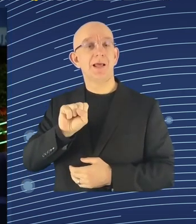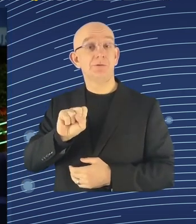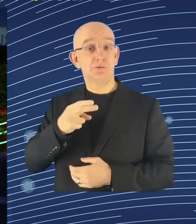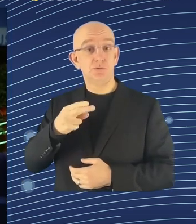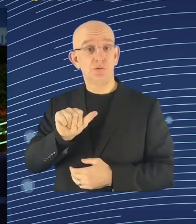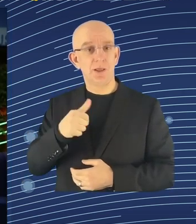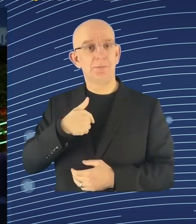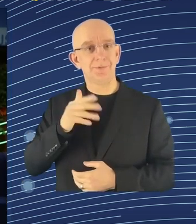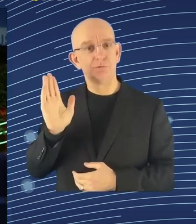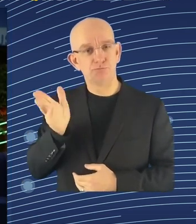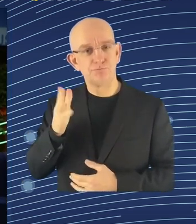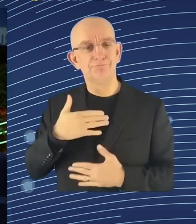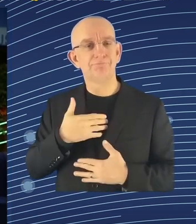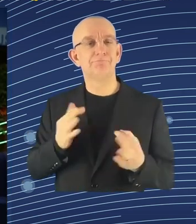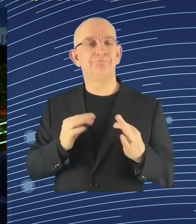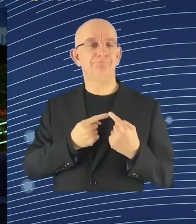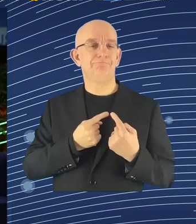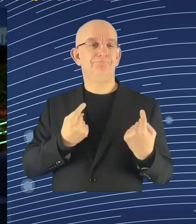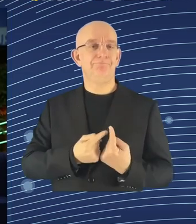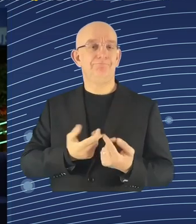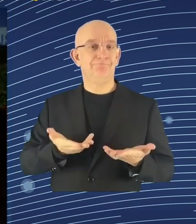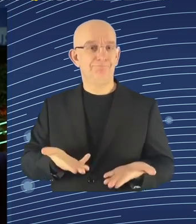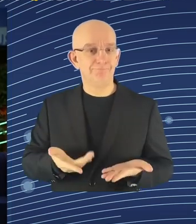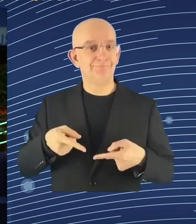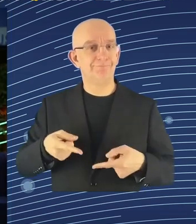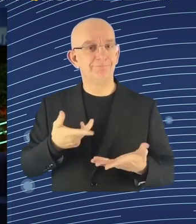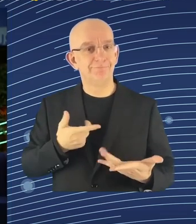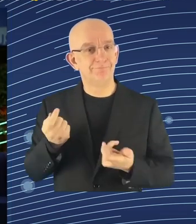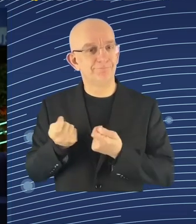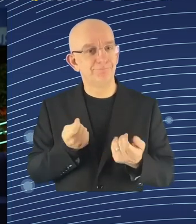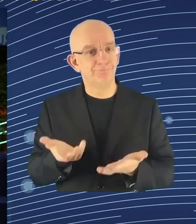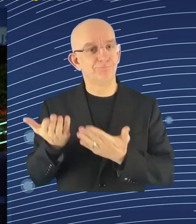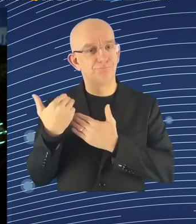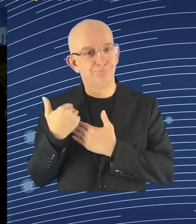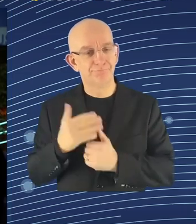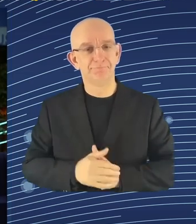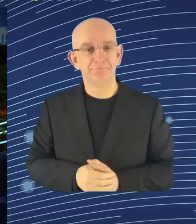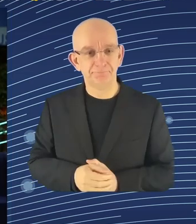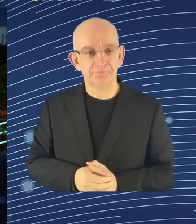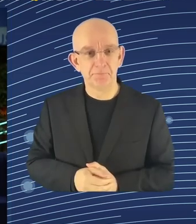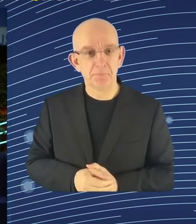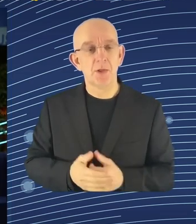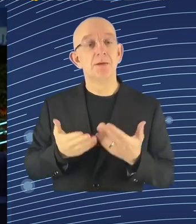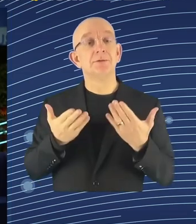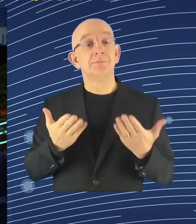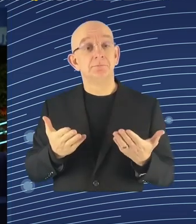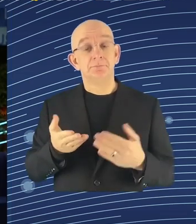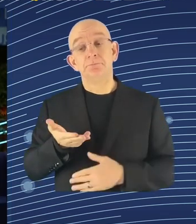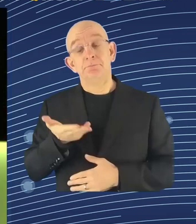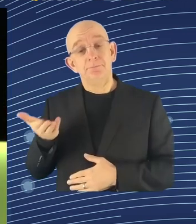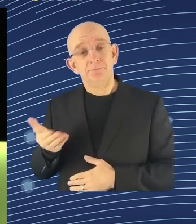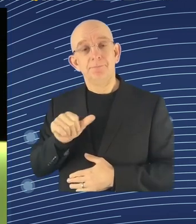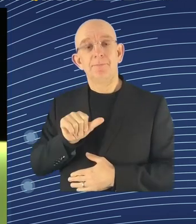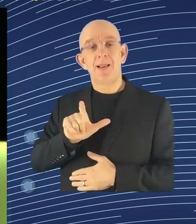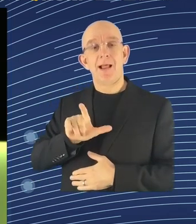gentlemen. I'm also honored to be your host. My name is Ali El-Jabri, I'm a professional moderator and presenter, a former TV correspondent